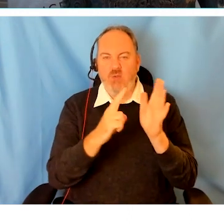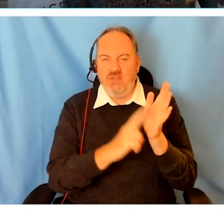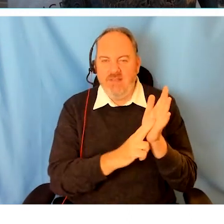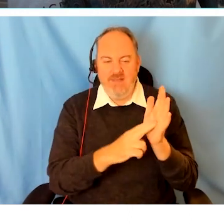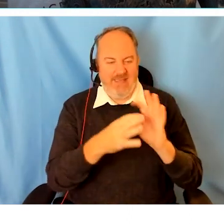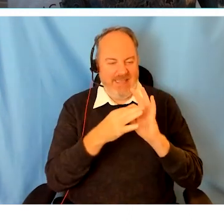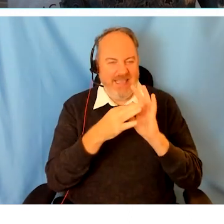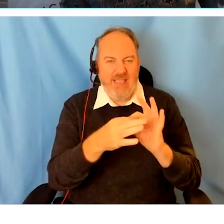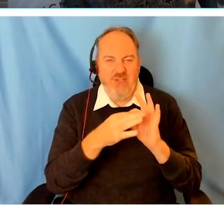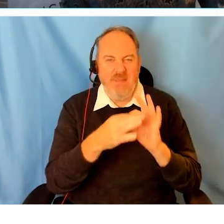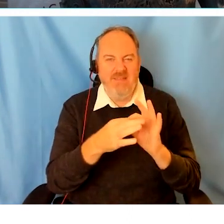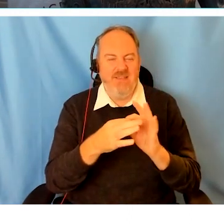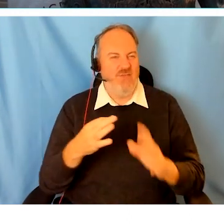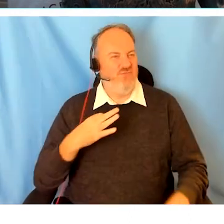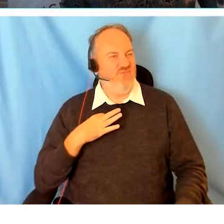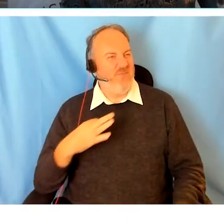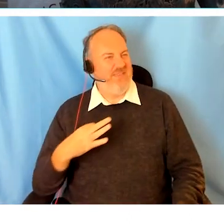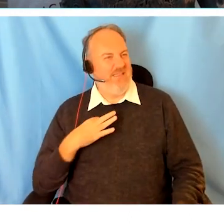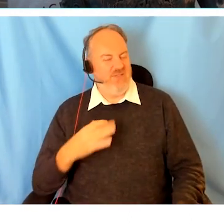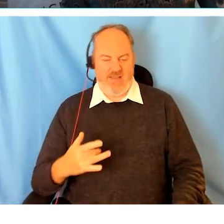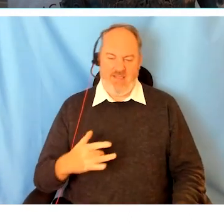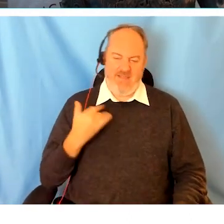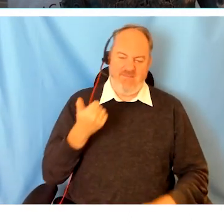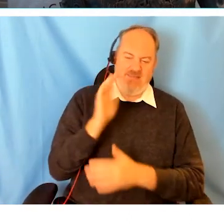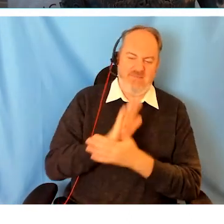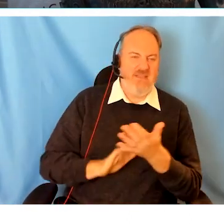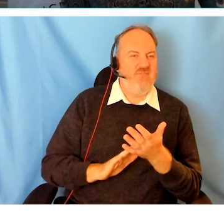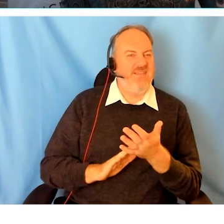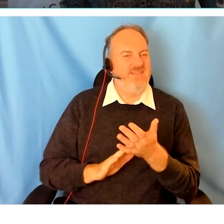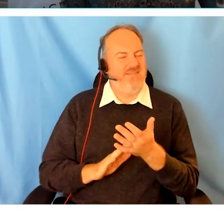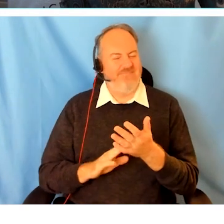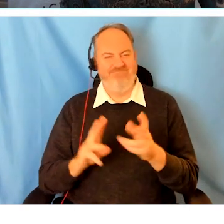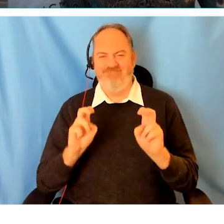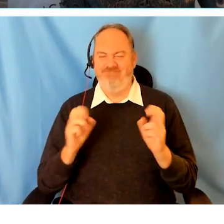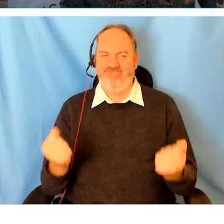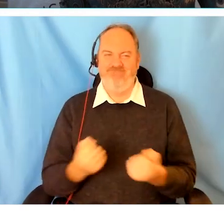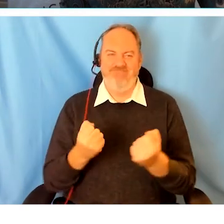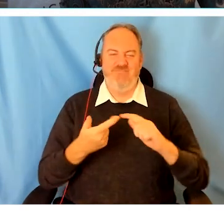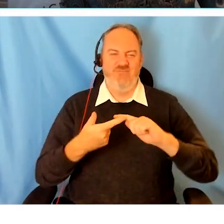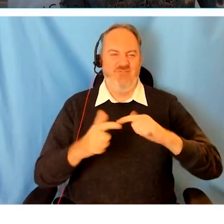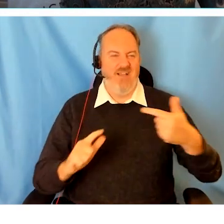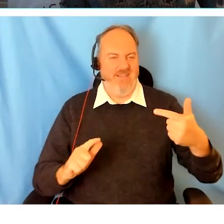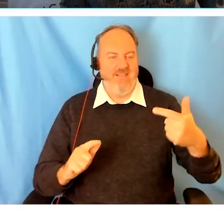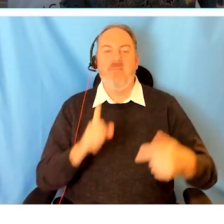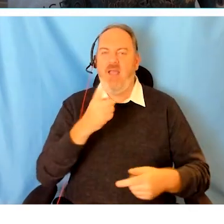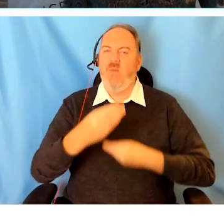representation, lived experience. Let's start with the definition.